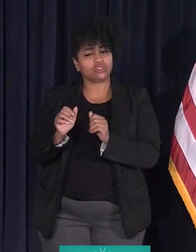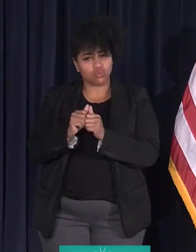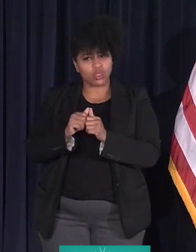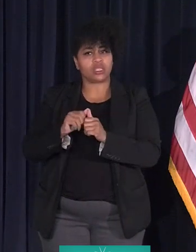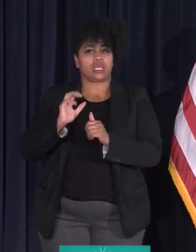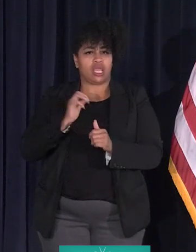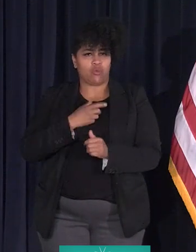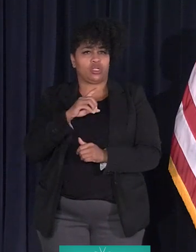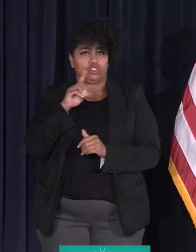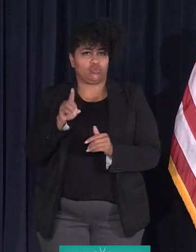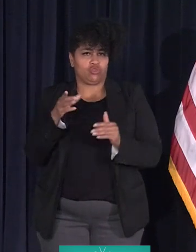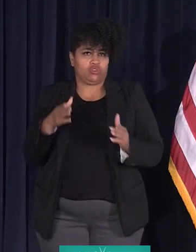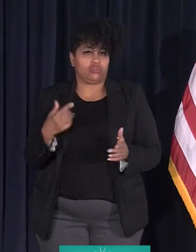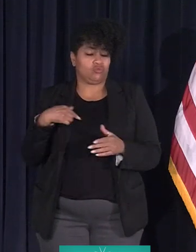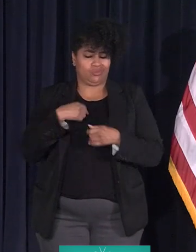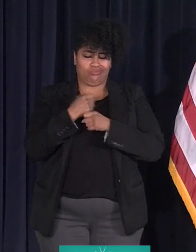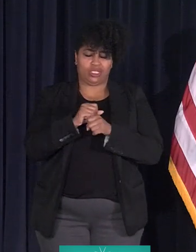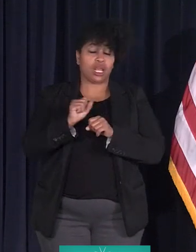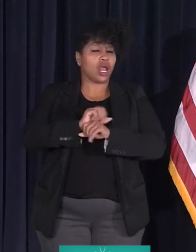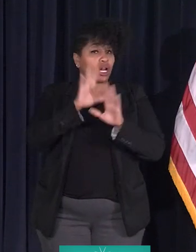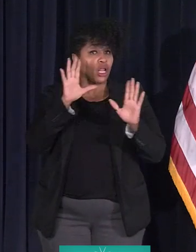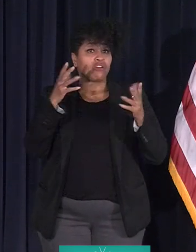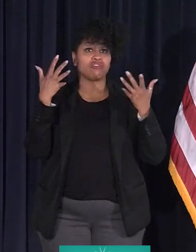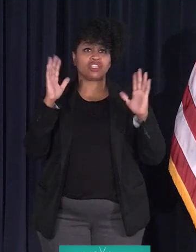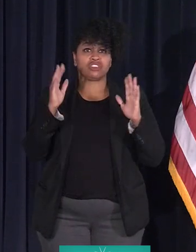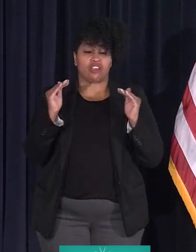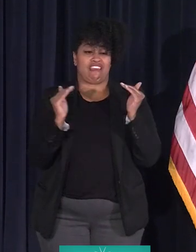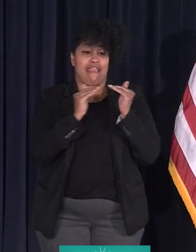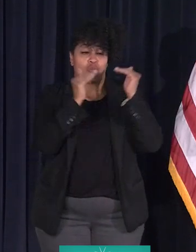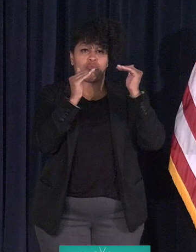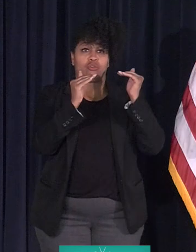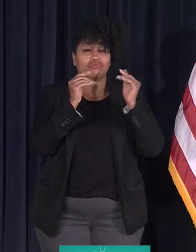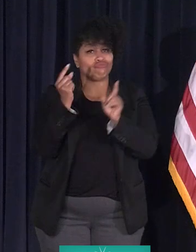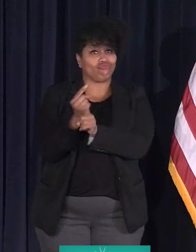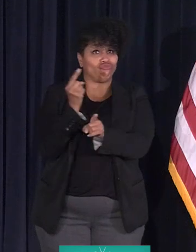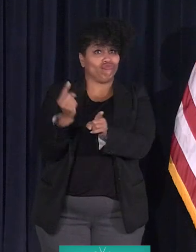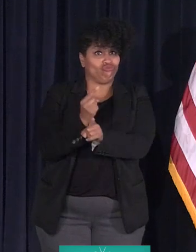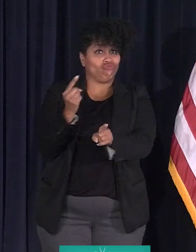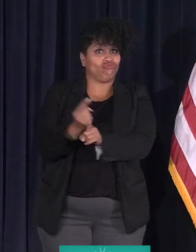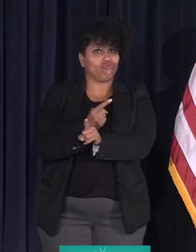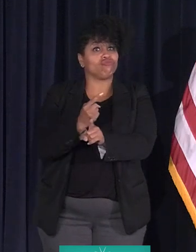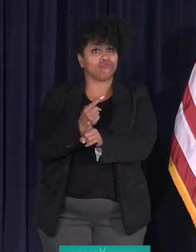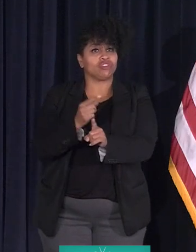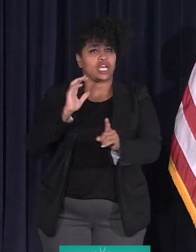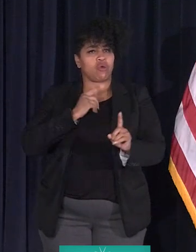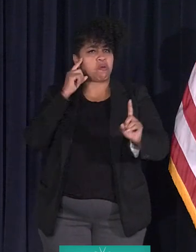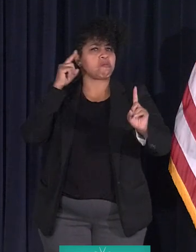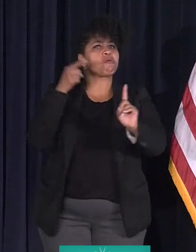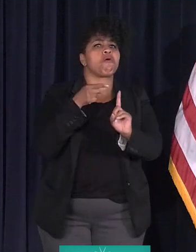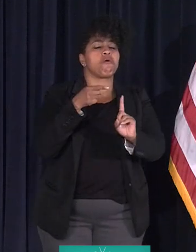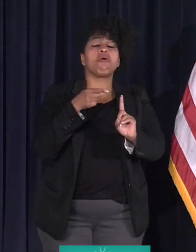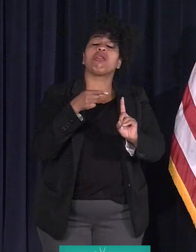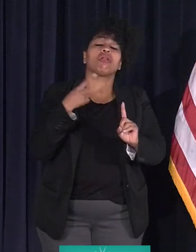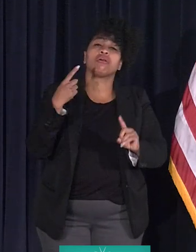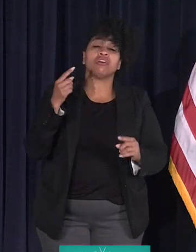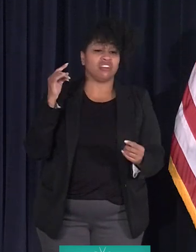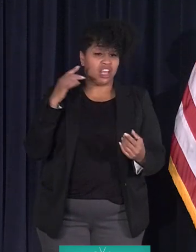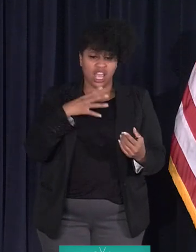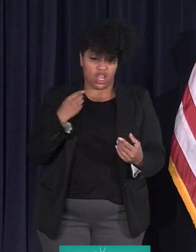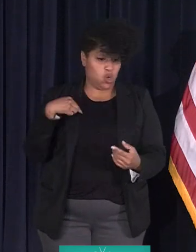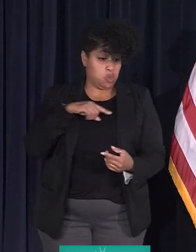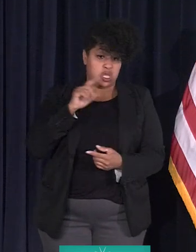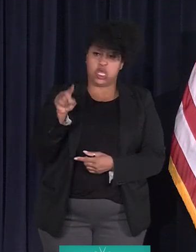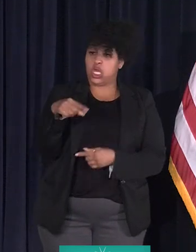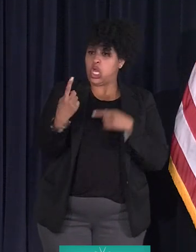city. We have made it clear that equitable and just development is our aim. And to that end, we are the only major city in